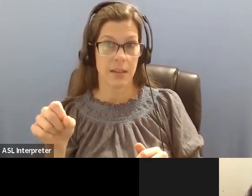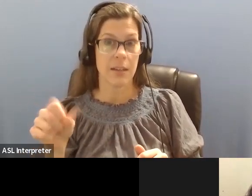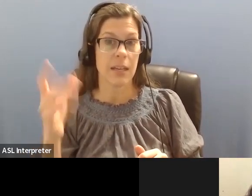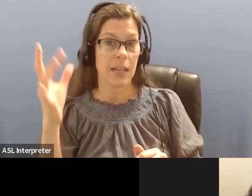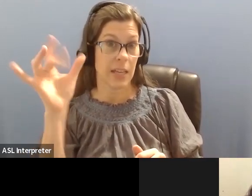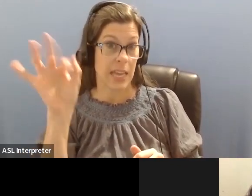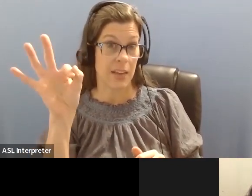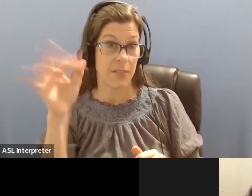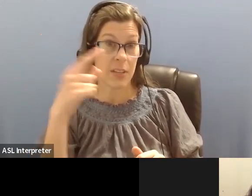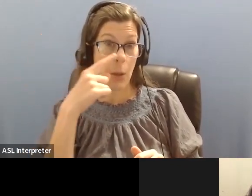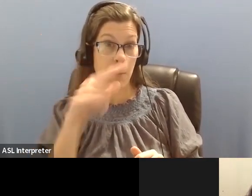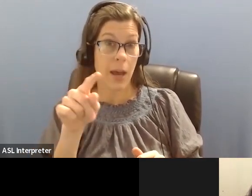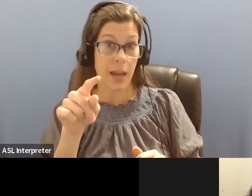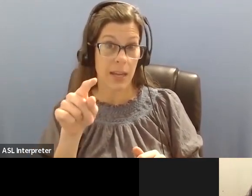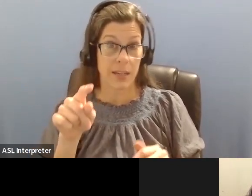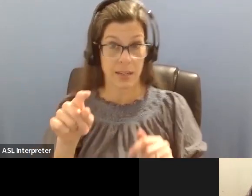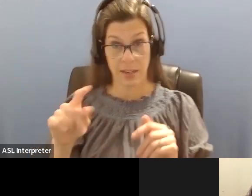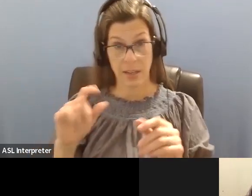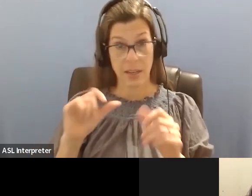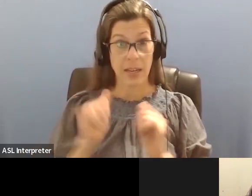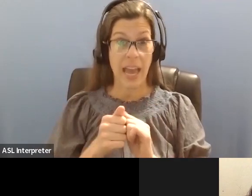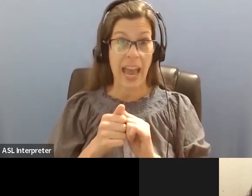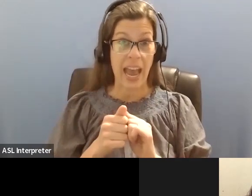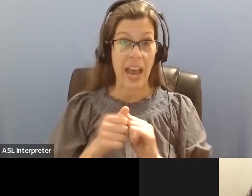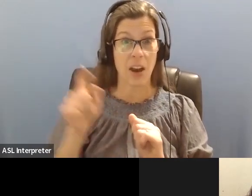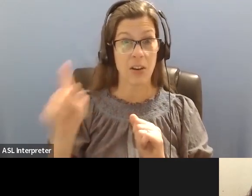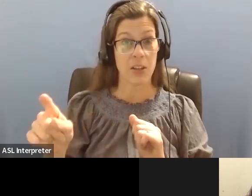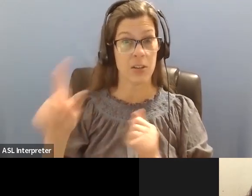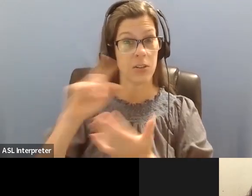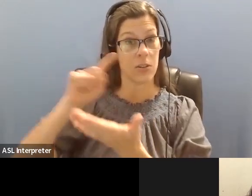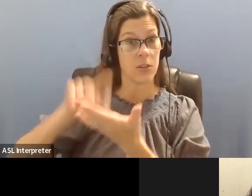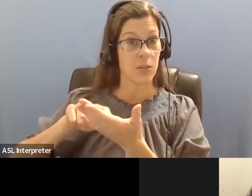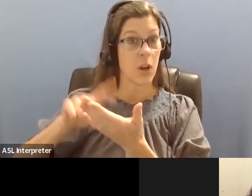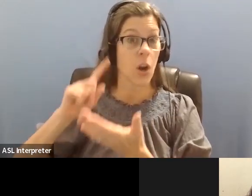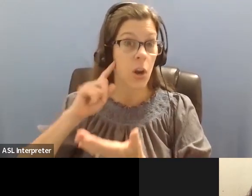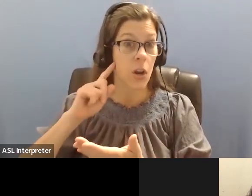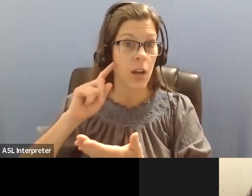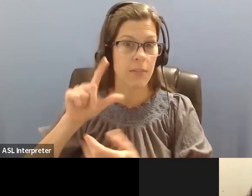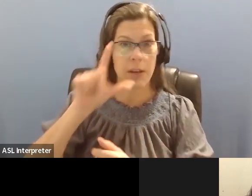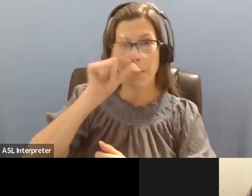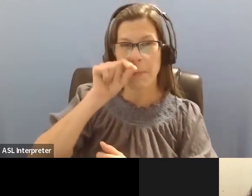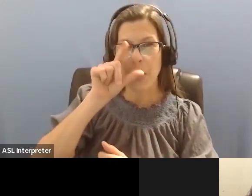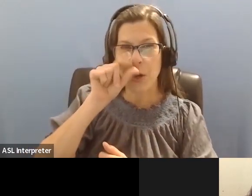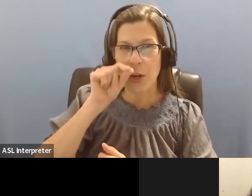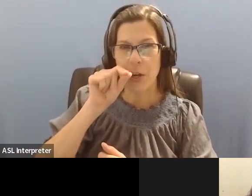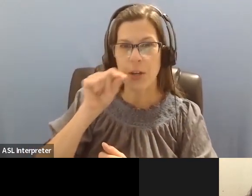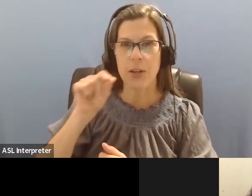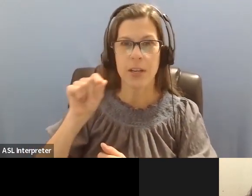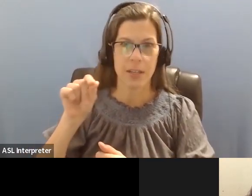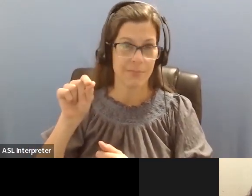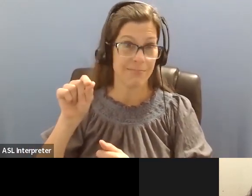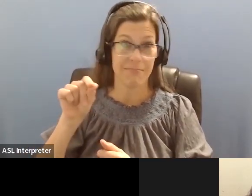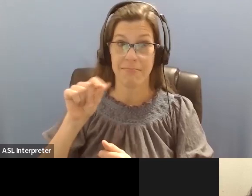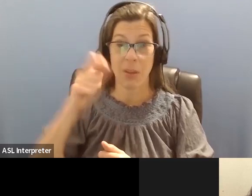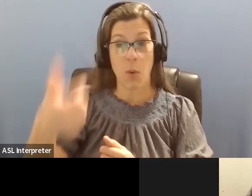to how you found birds and birding. And what, what is it about birds and birding that, that you like, that makes you, that